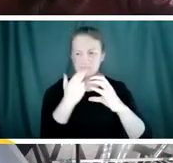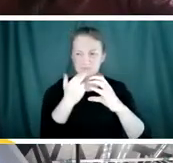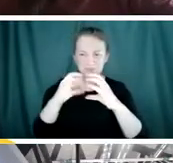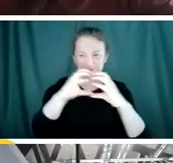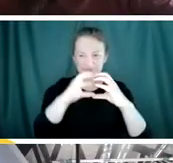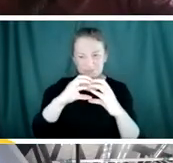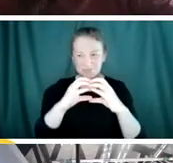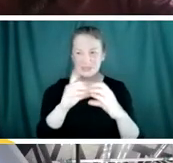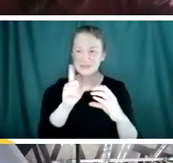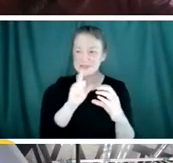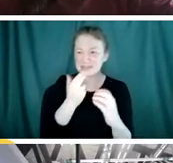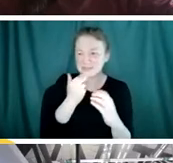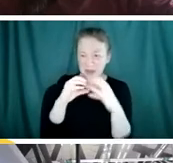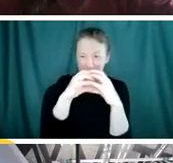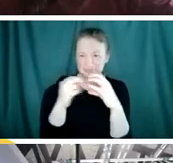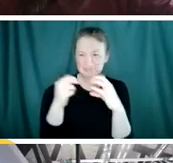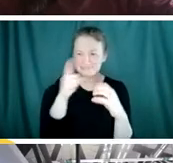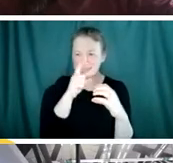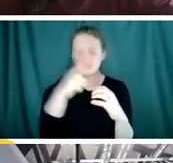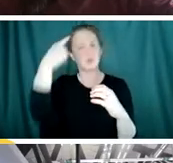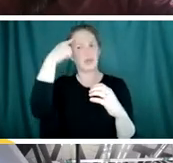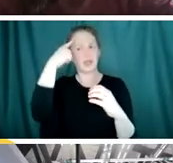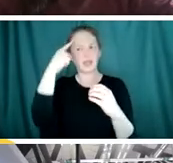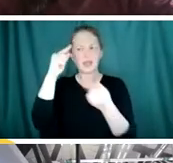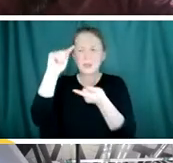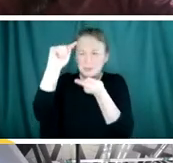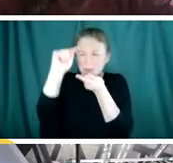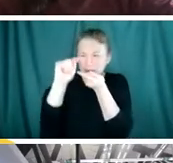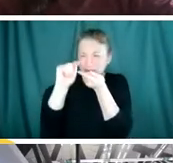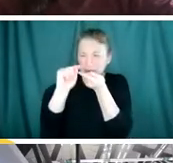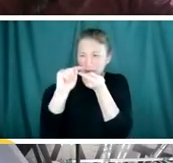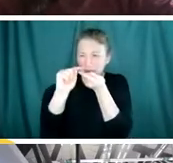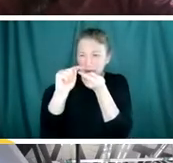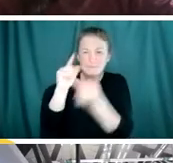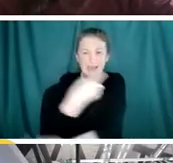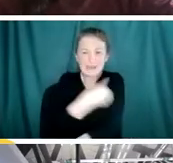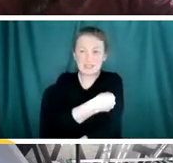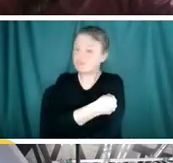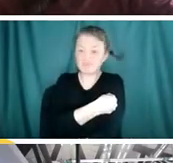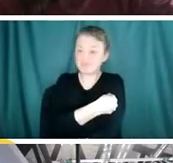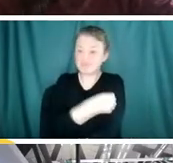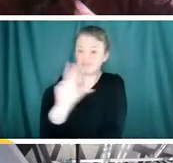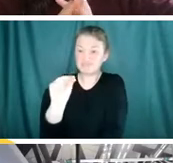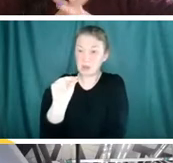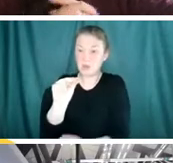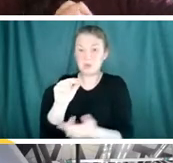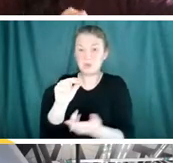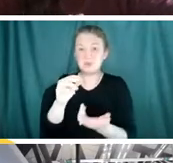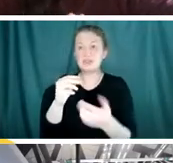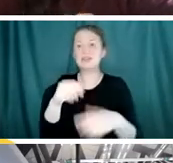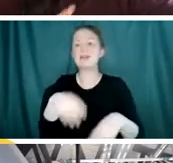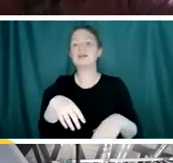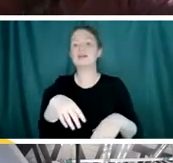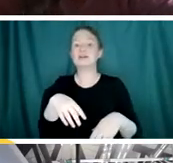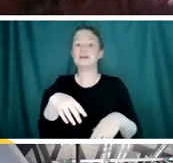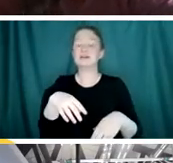really, really, really tiny. You would think that you would use a tiny amount of vaccine, but you actually end up using about a 10th of what you do for a full